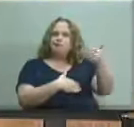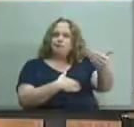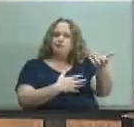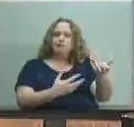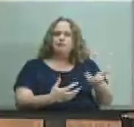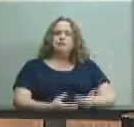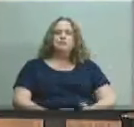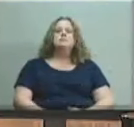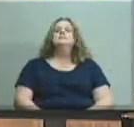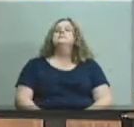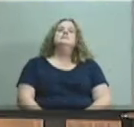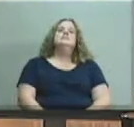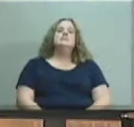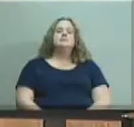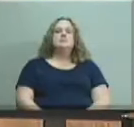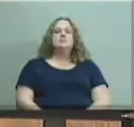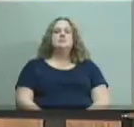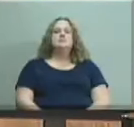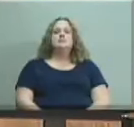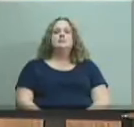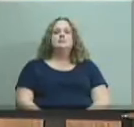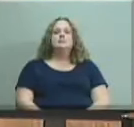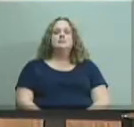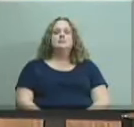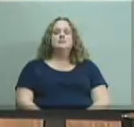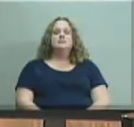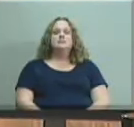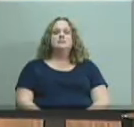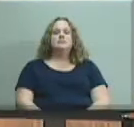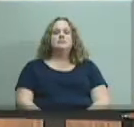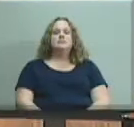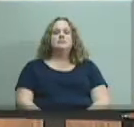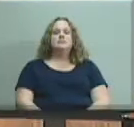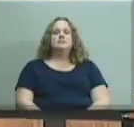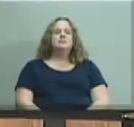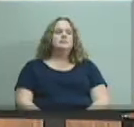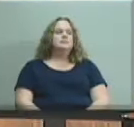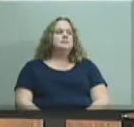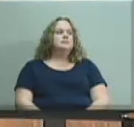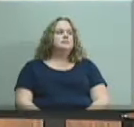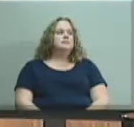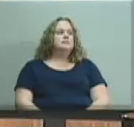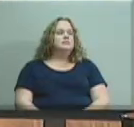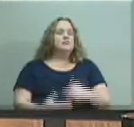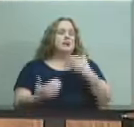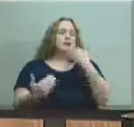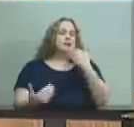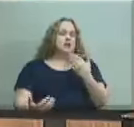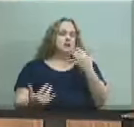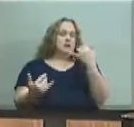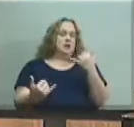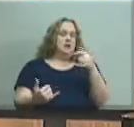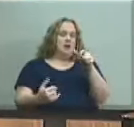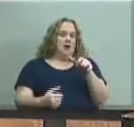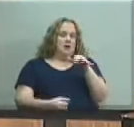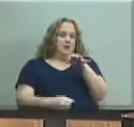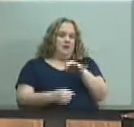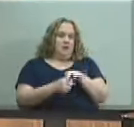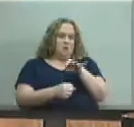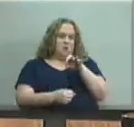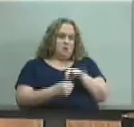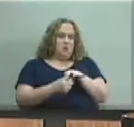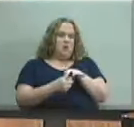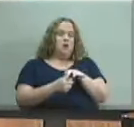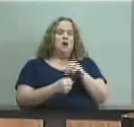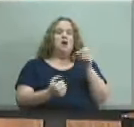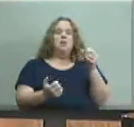thank you and i believe we're supposed to vote now to approve the fact that we